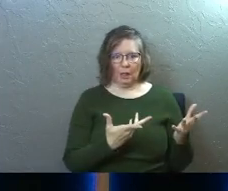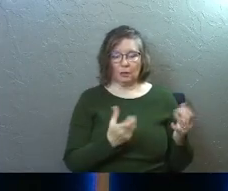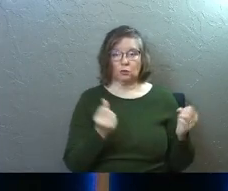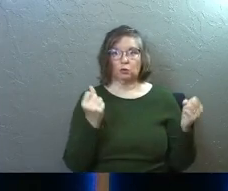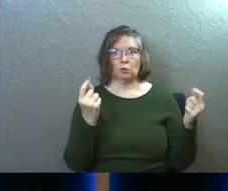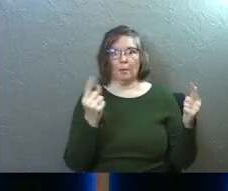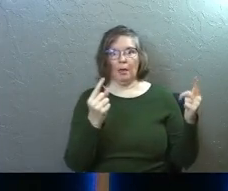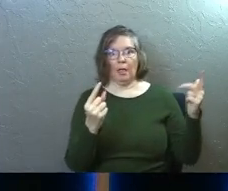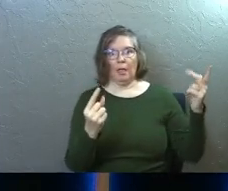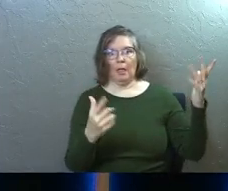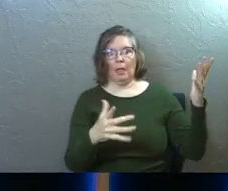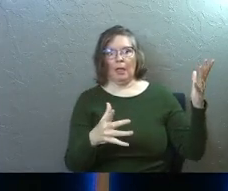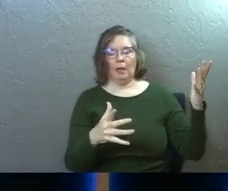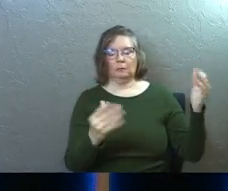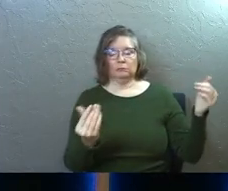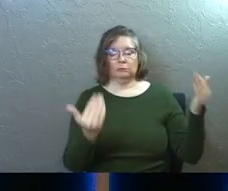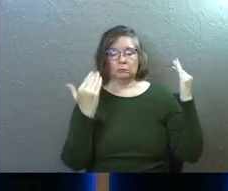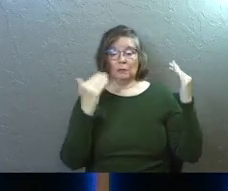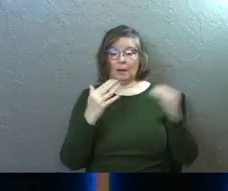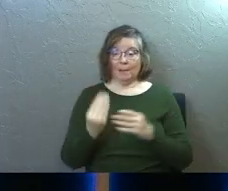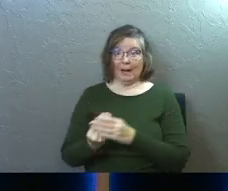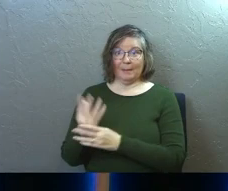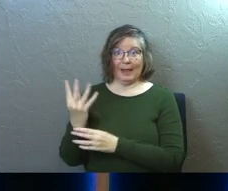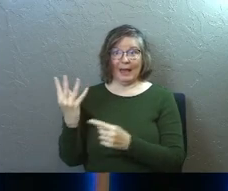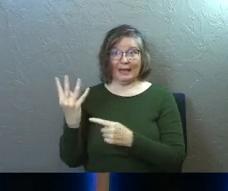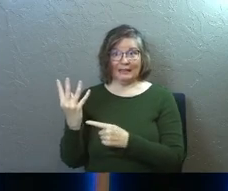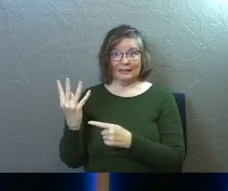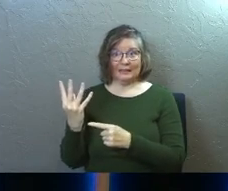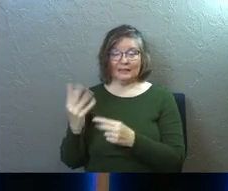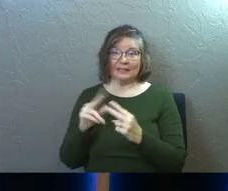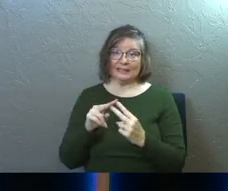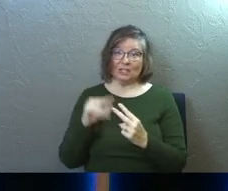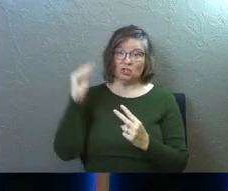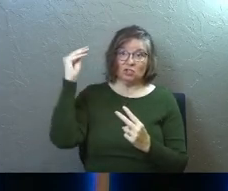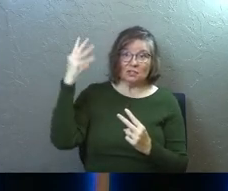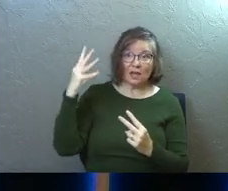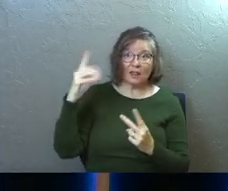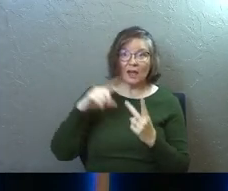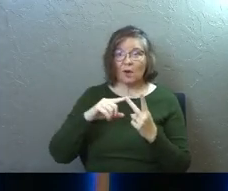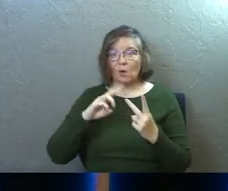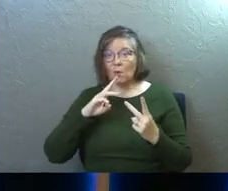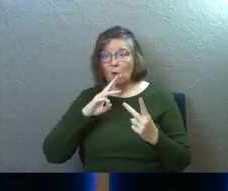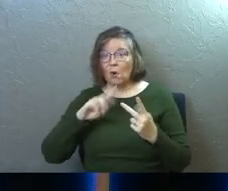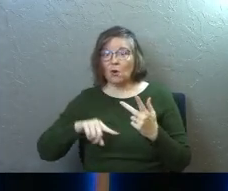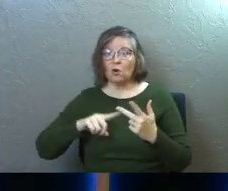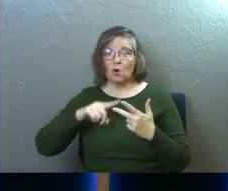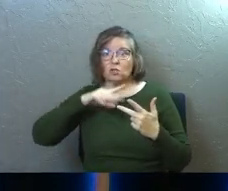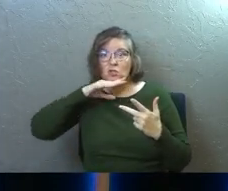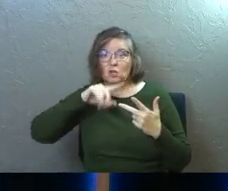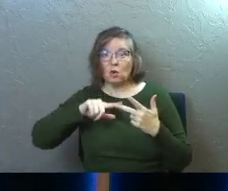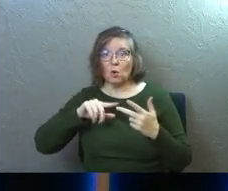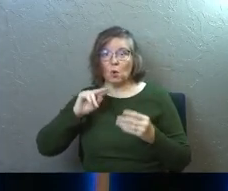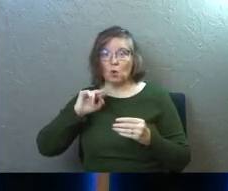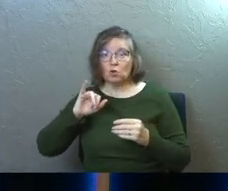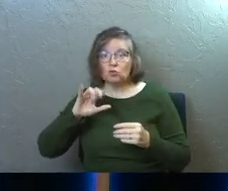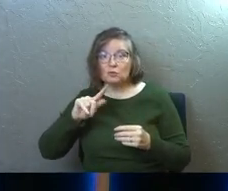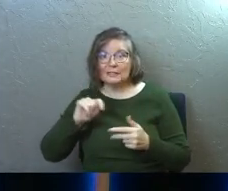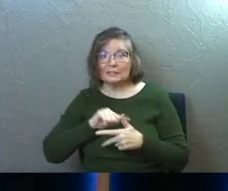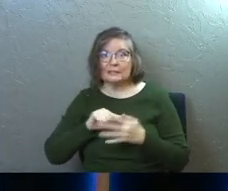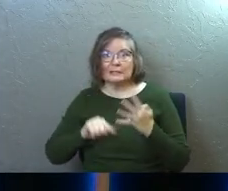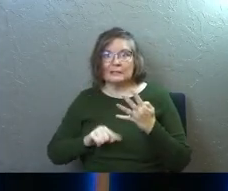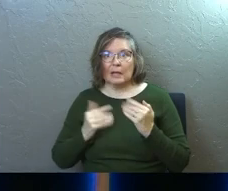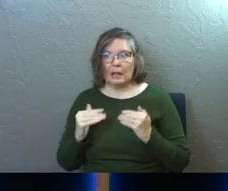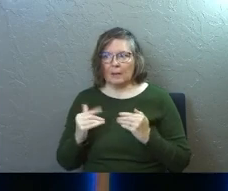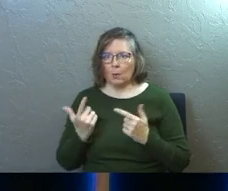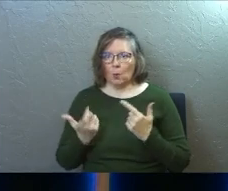There's so many things that could possibly go wrong. But a plant, it's either sunlight or it's water or it's dirt or it's nutrients, right? Like there's only